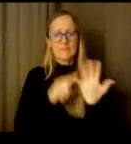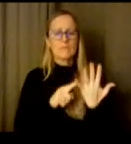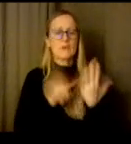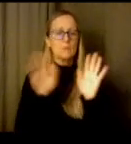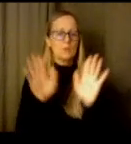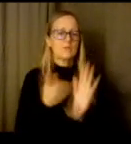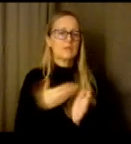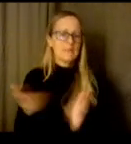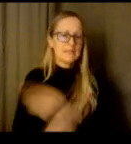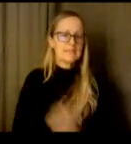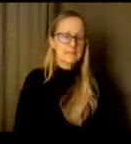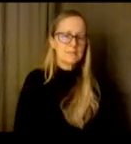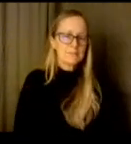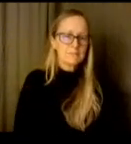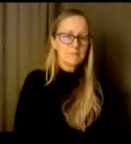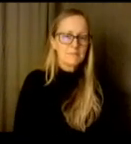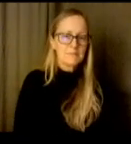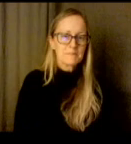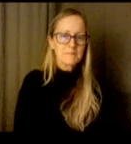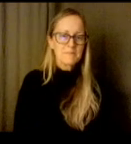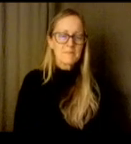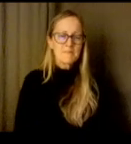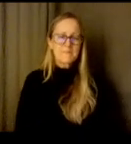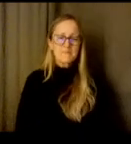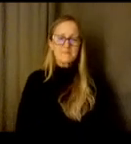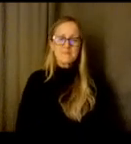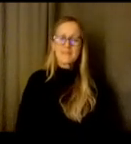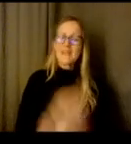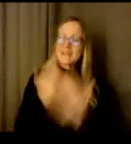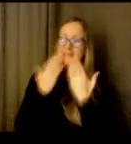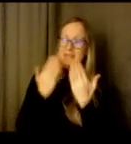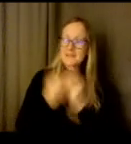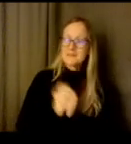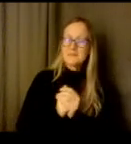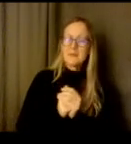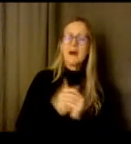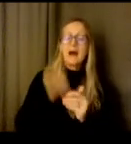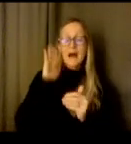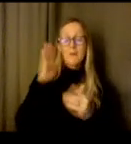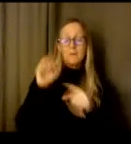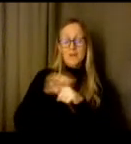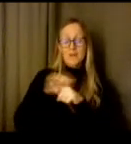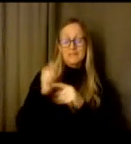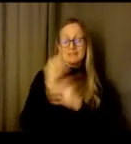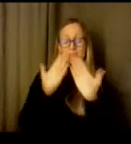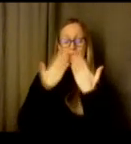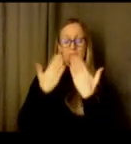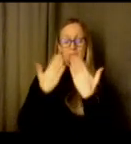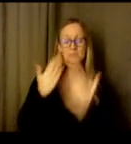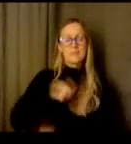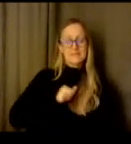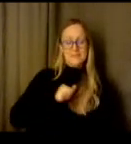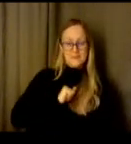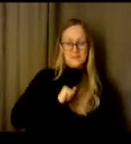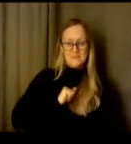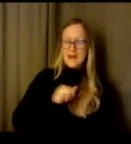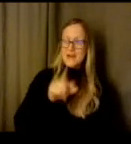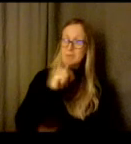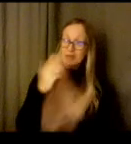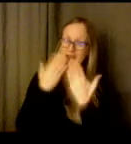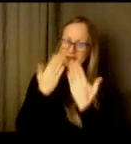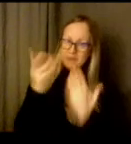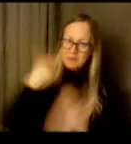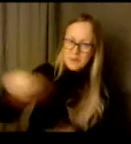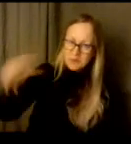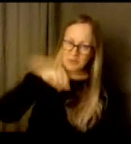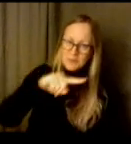yeah well thank you i am going to practice some gratitude and i'm just super grateful for all of you and the work that you're